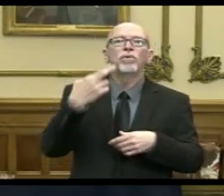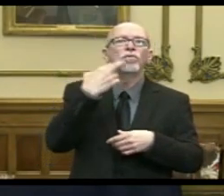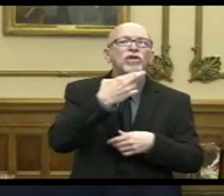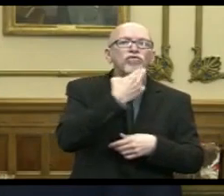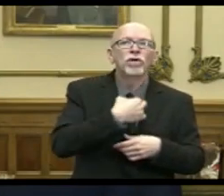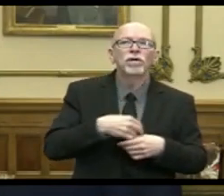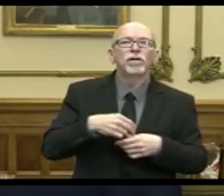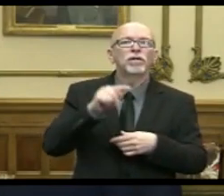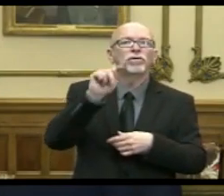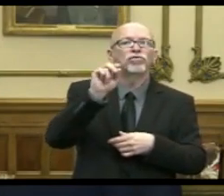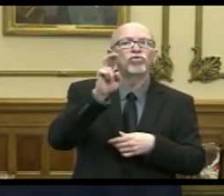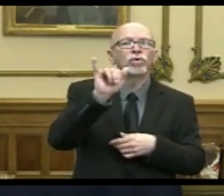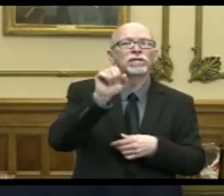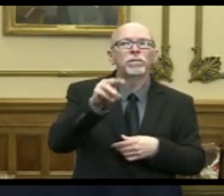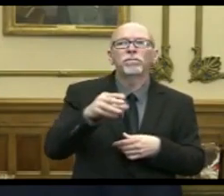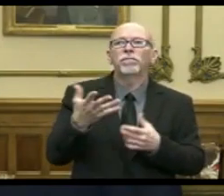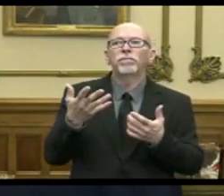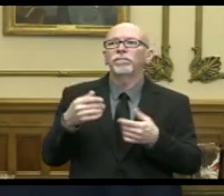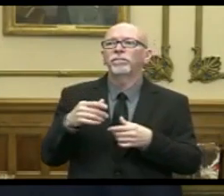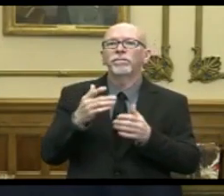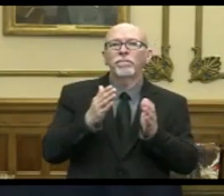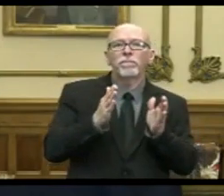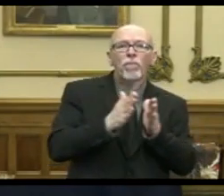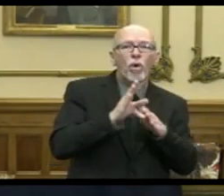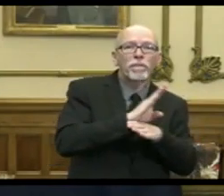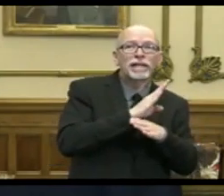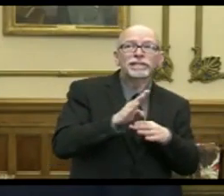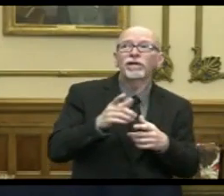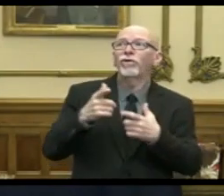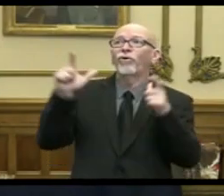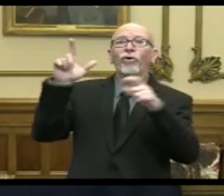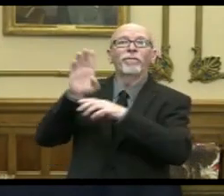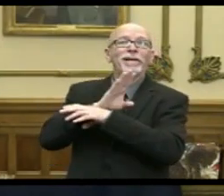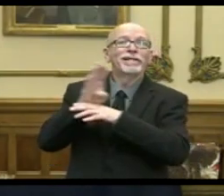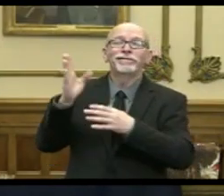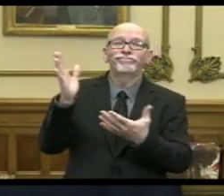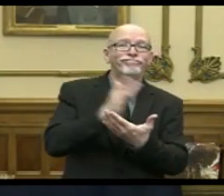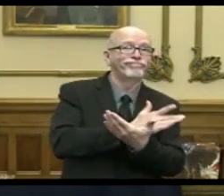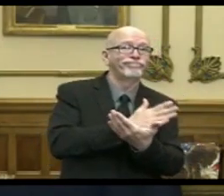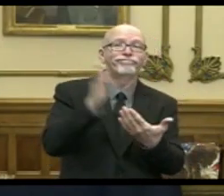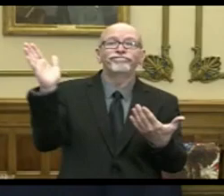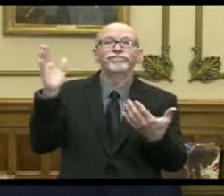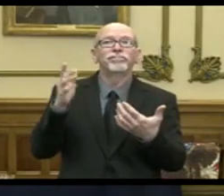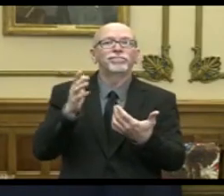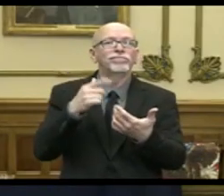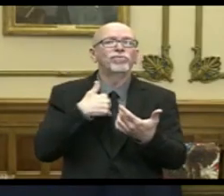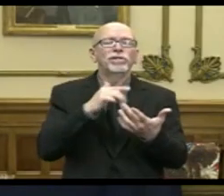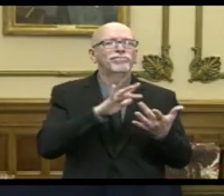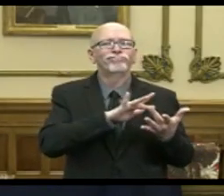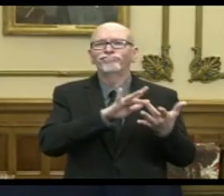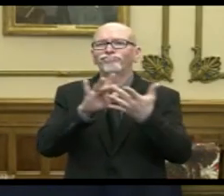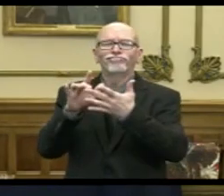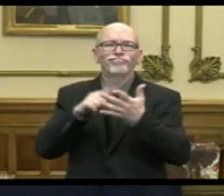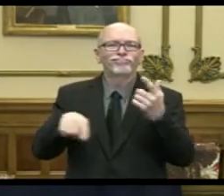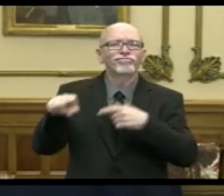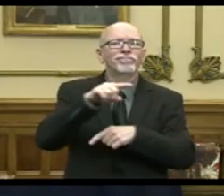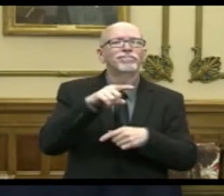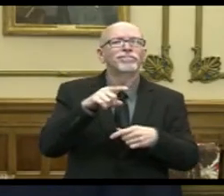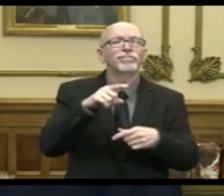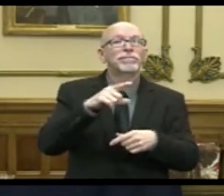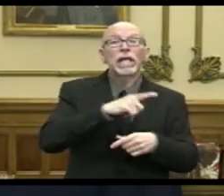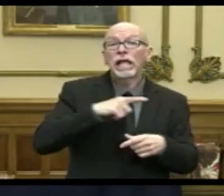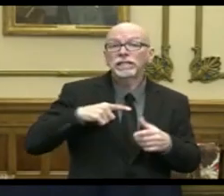tourism, small — from small business to the largest businesses, largest employers we have in the state of Indiana, to